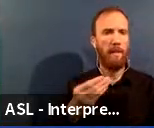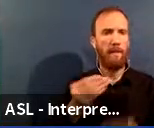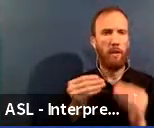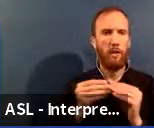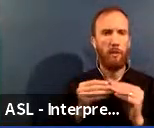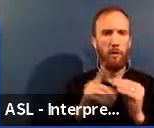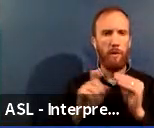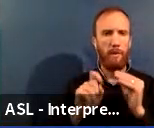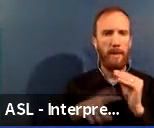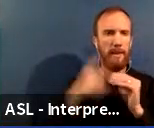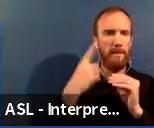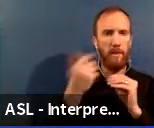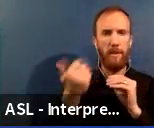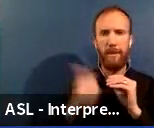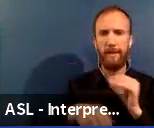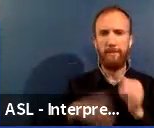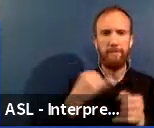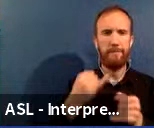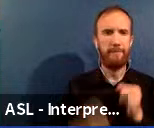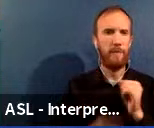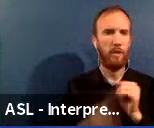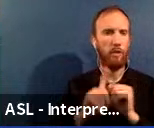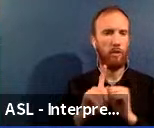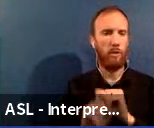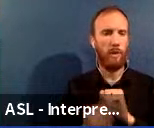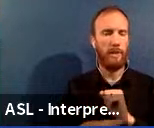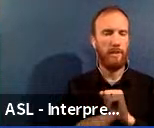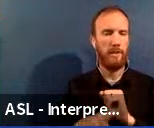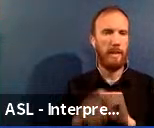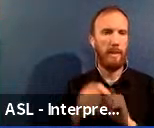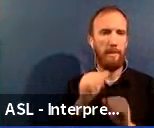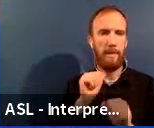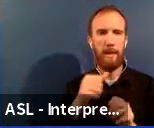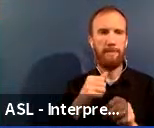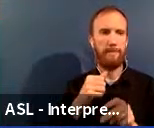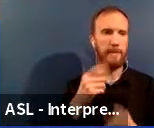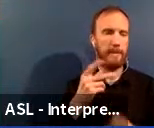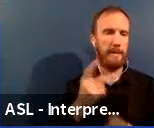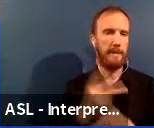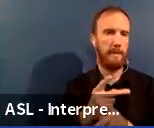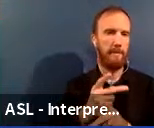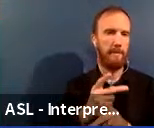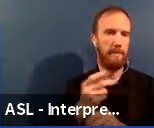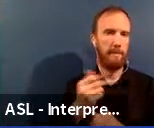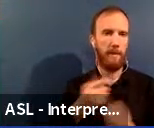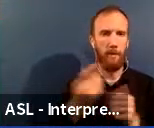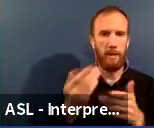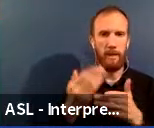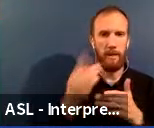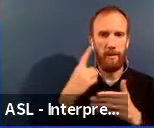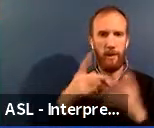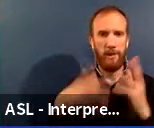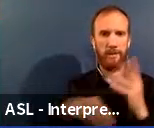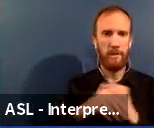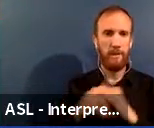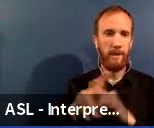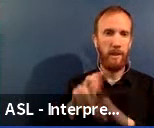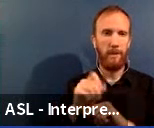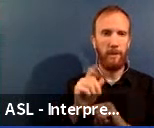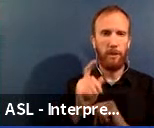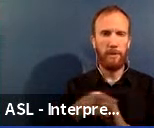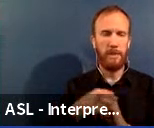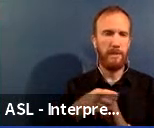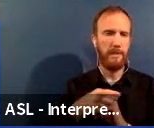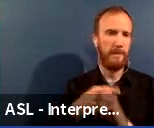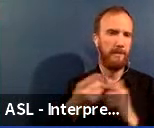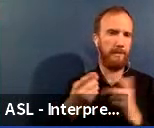any final questions, um, that they have. Otherwise I'm not going to keep people for, for an additional 30 minutes, um, uh, for the